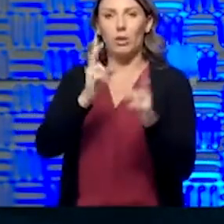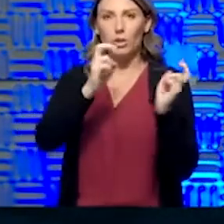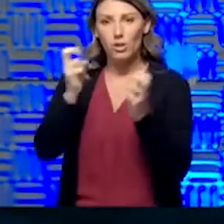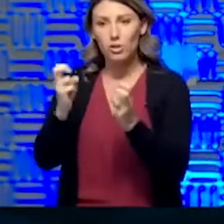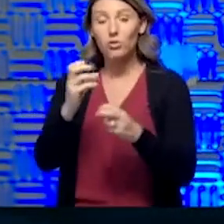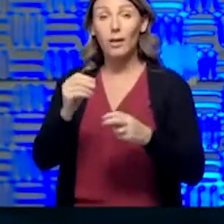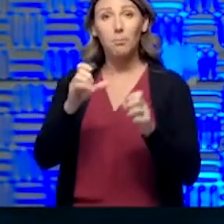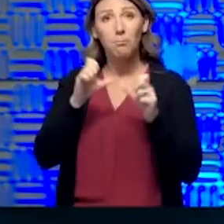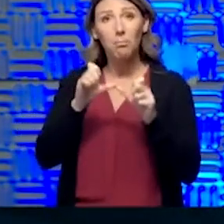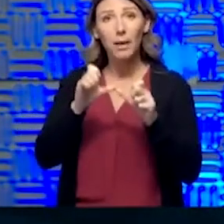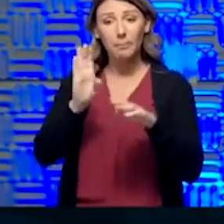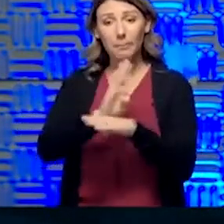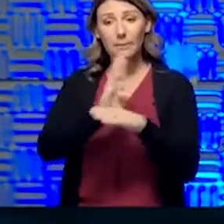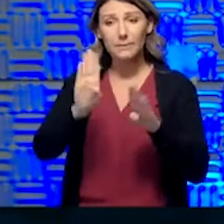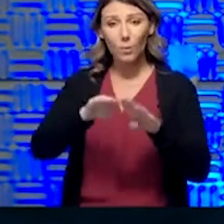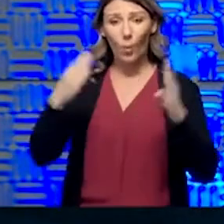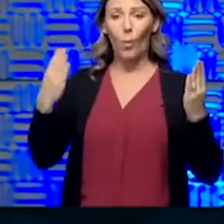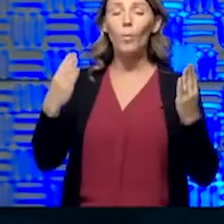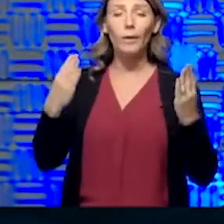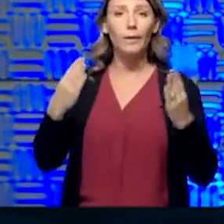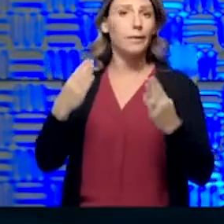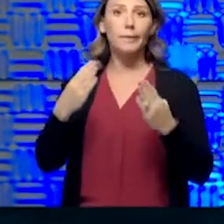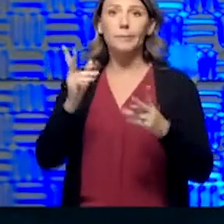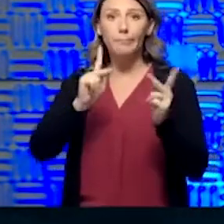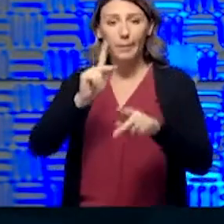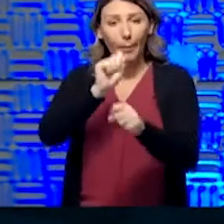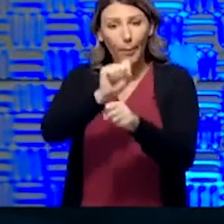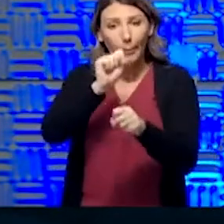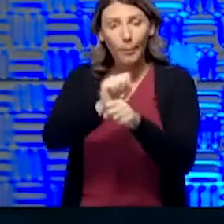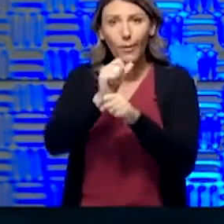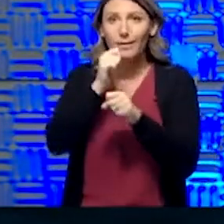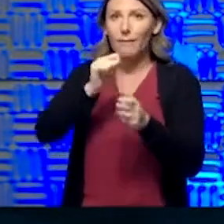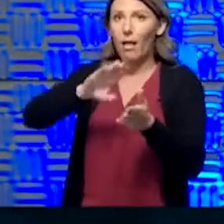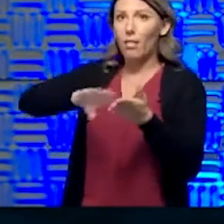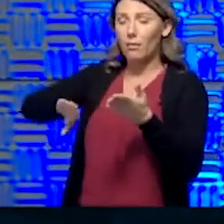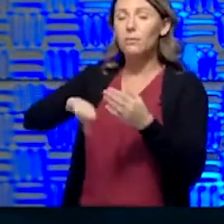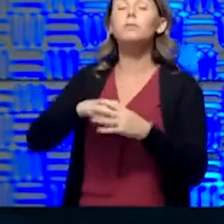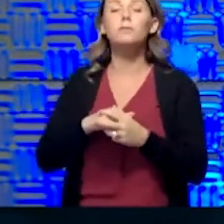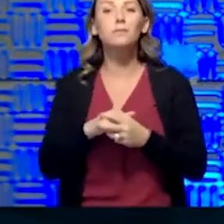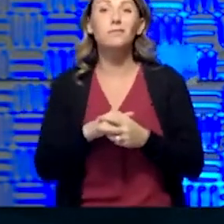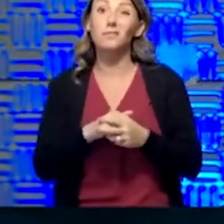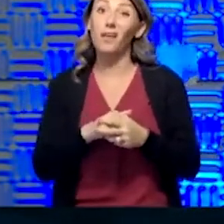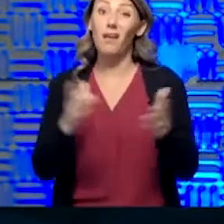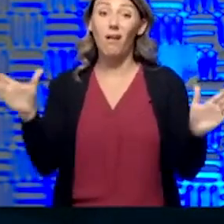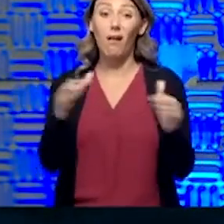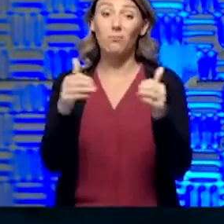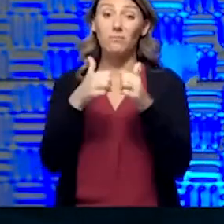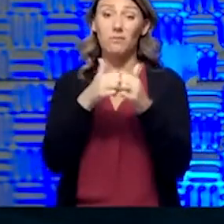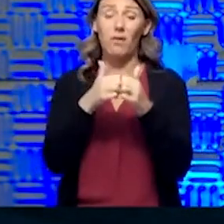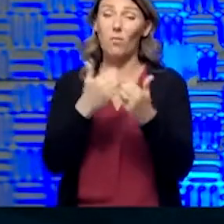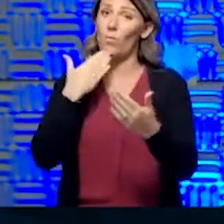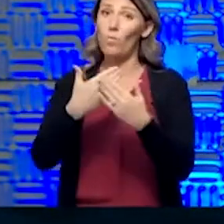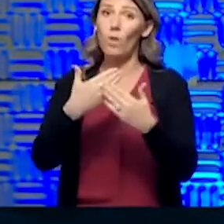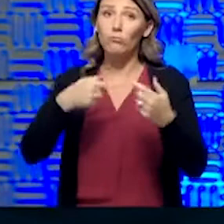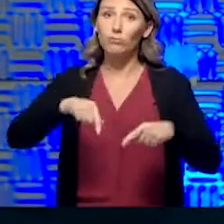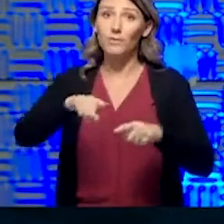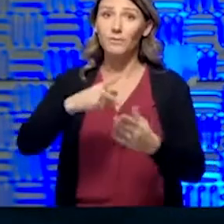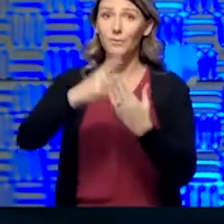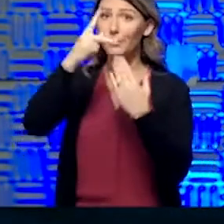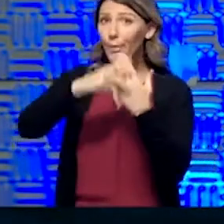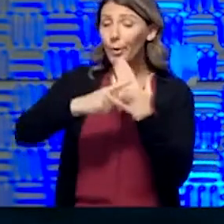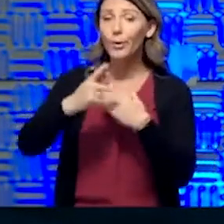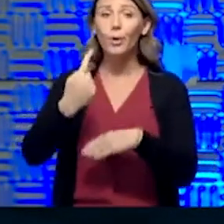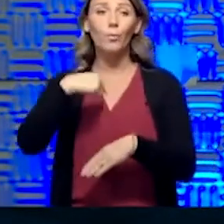and people employed generally is an economic issue, and those two come together very well in this program. What we did was restore.